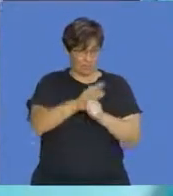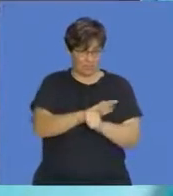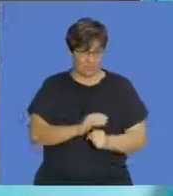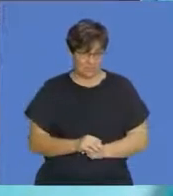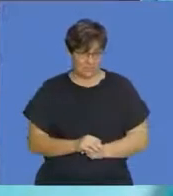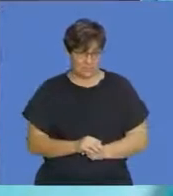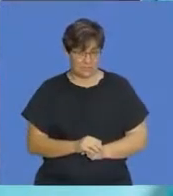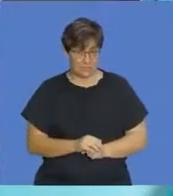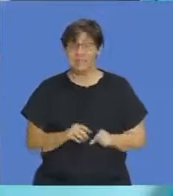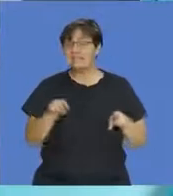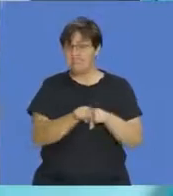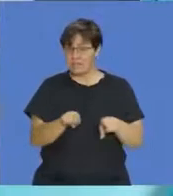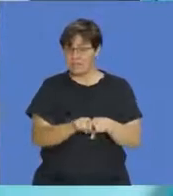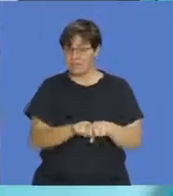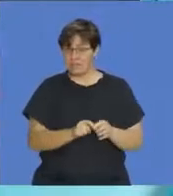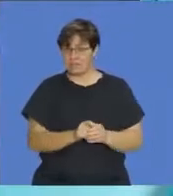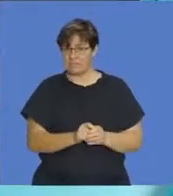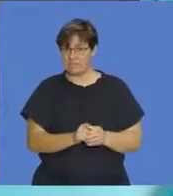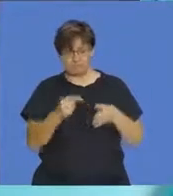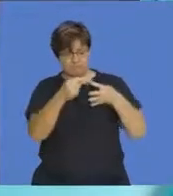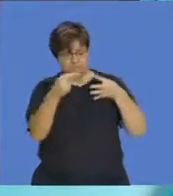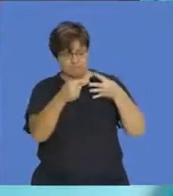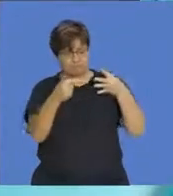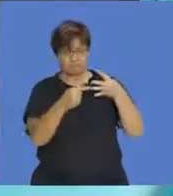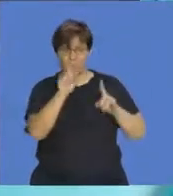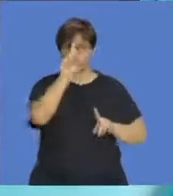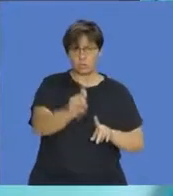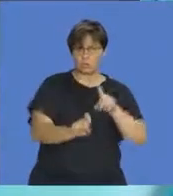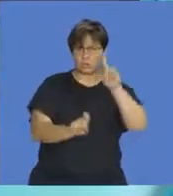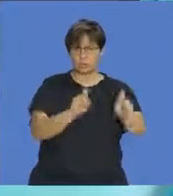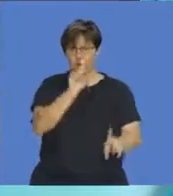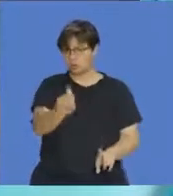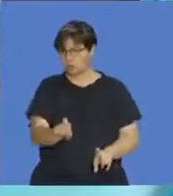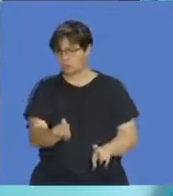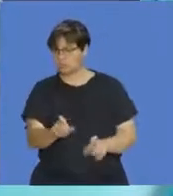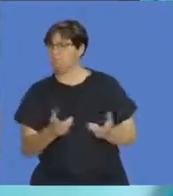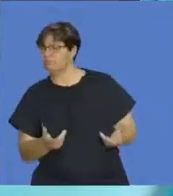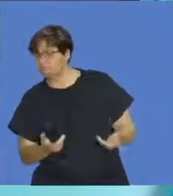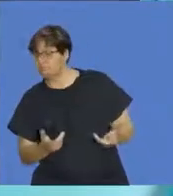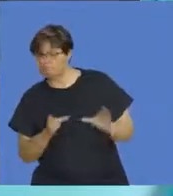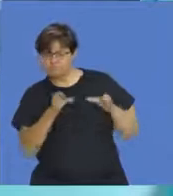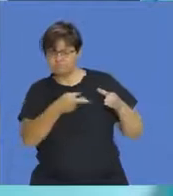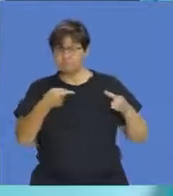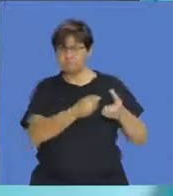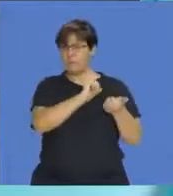hat. As well as that we want to ask some big questions about how this section of mathematics